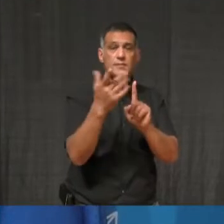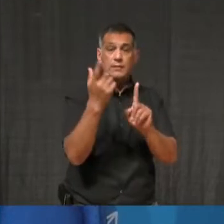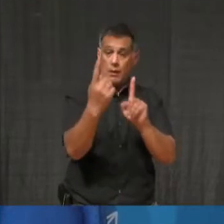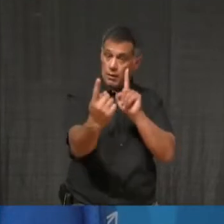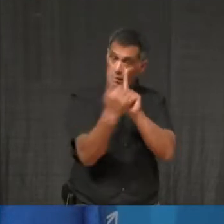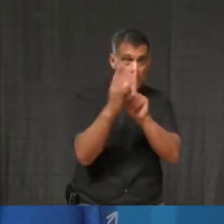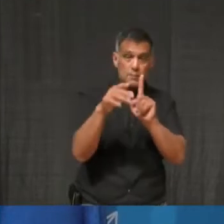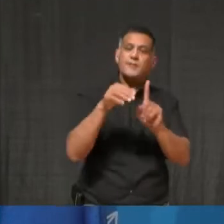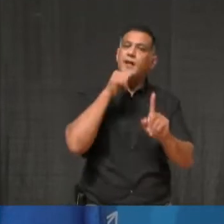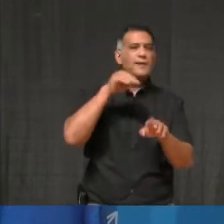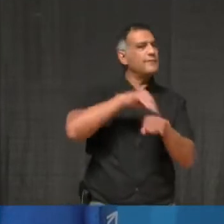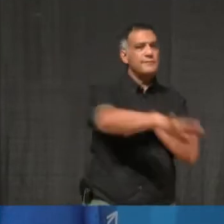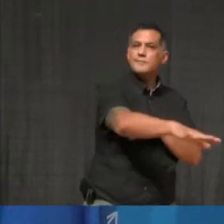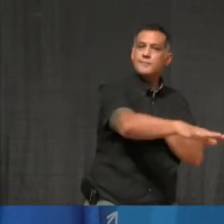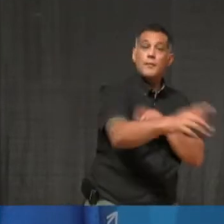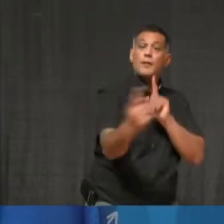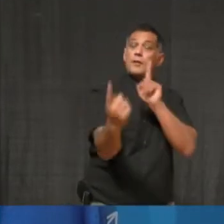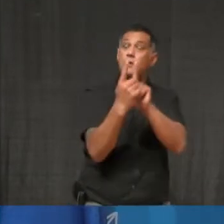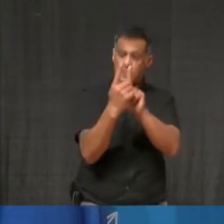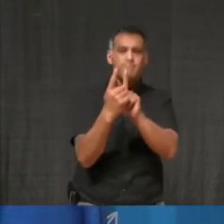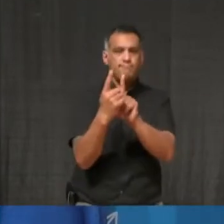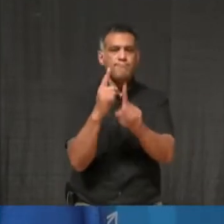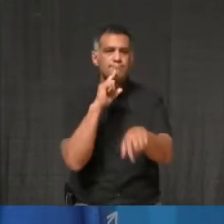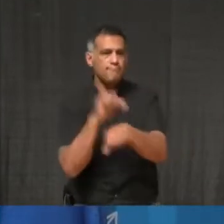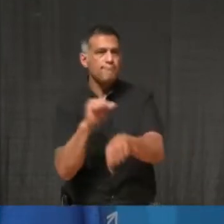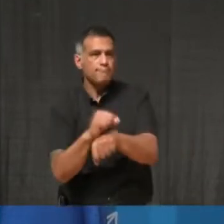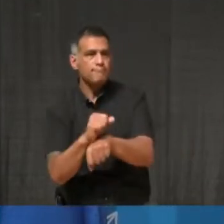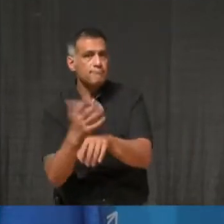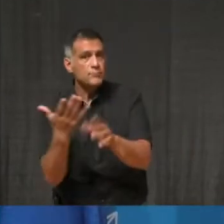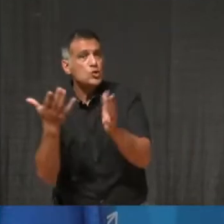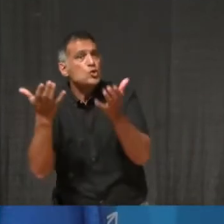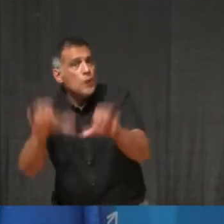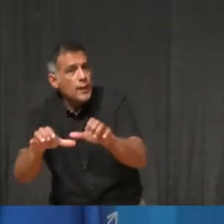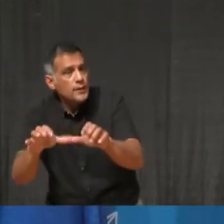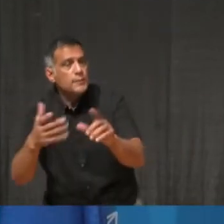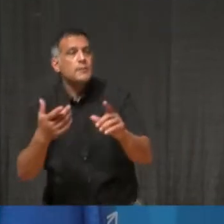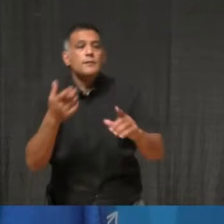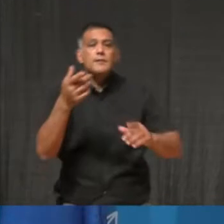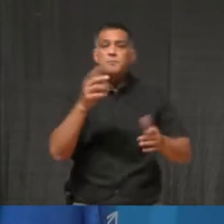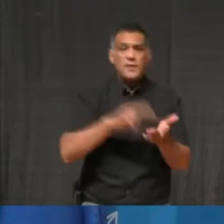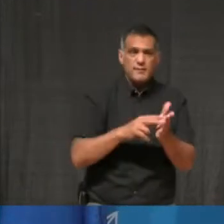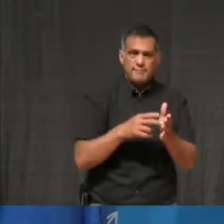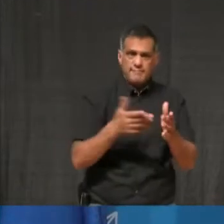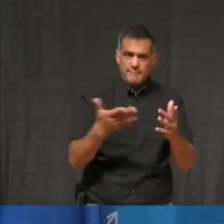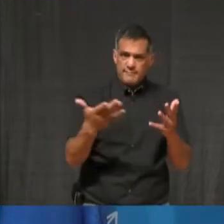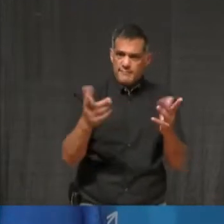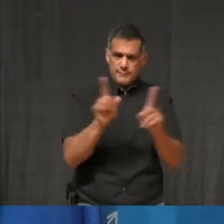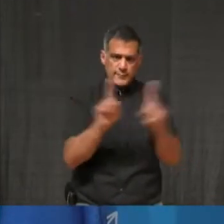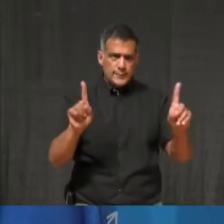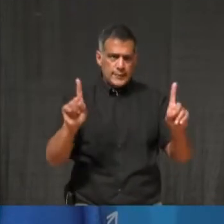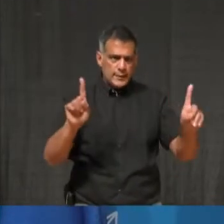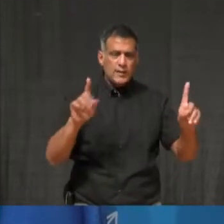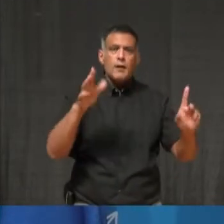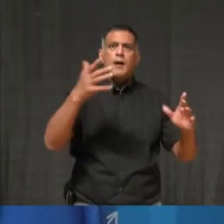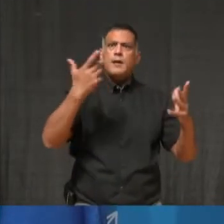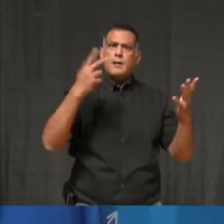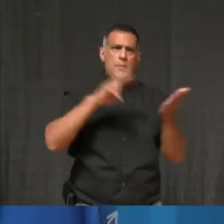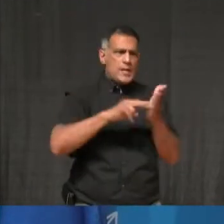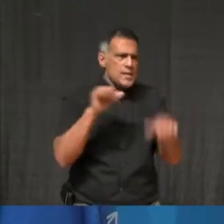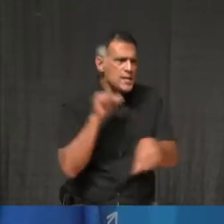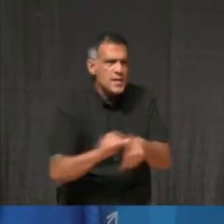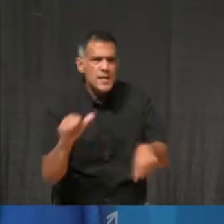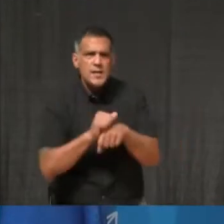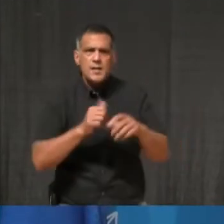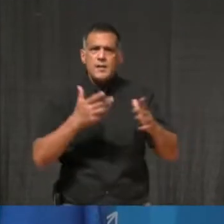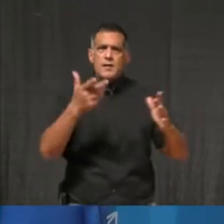online where you can, especially for optional gatherings or a meet-up. Socialize online. Have a virtual